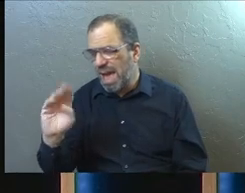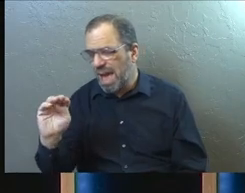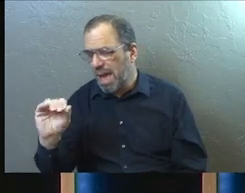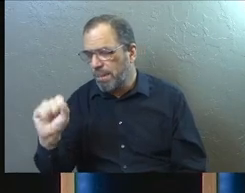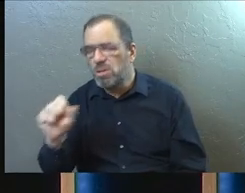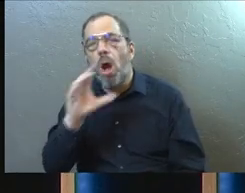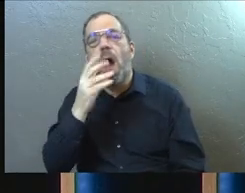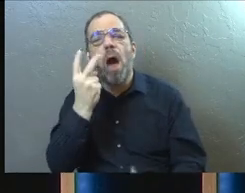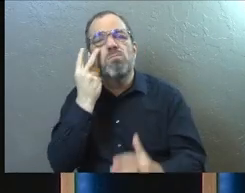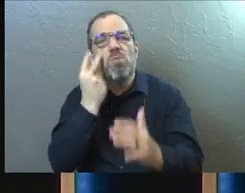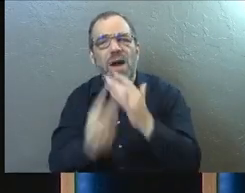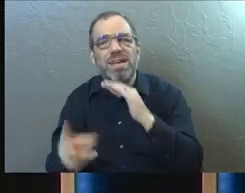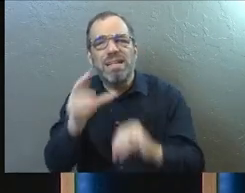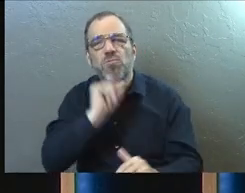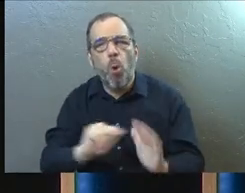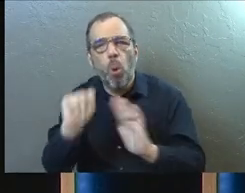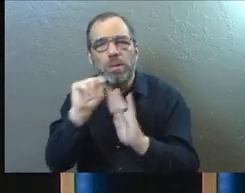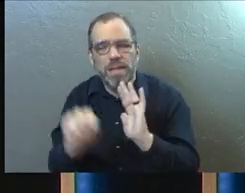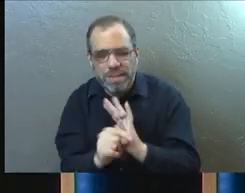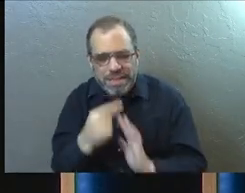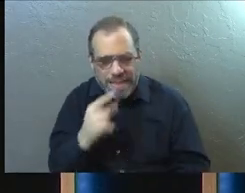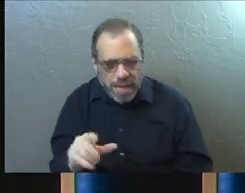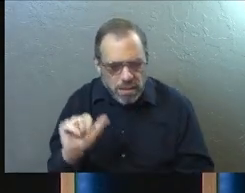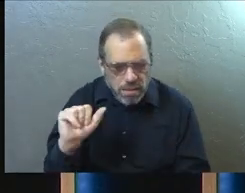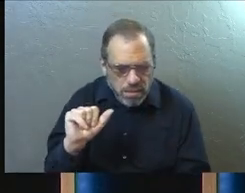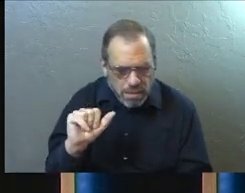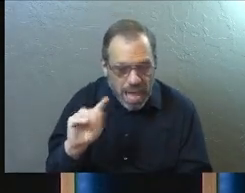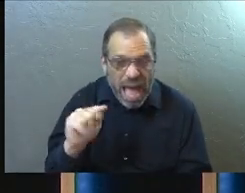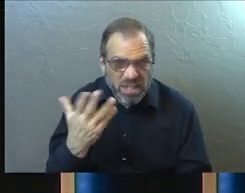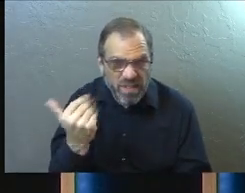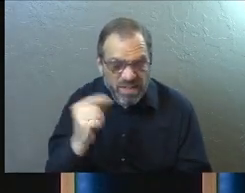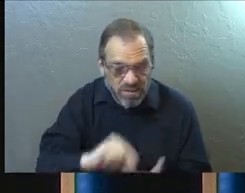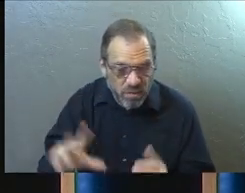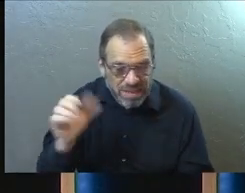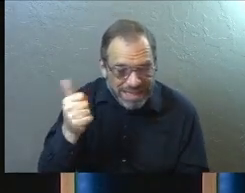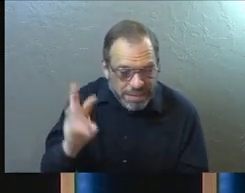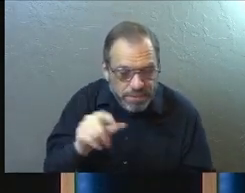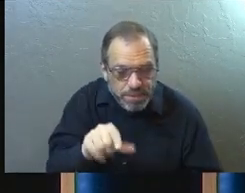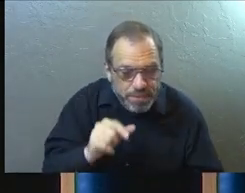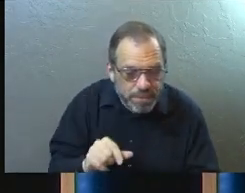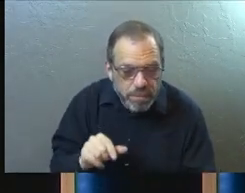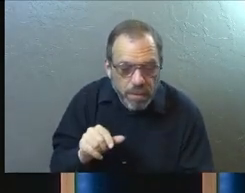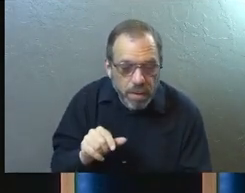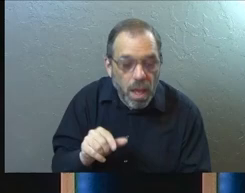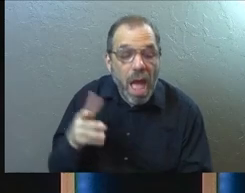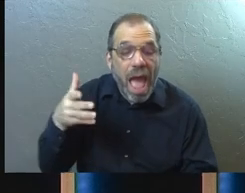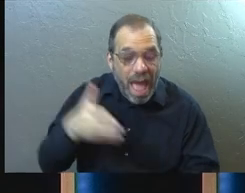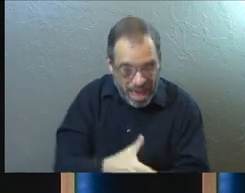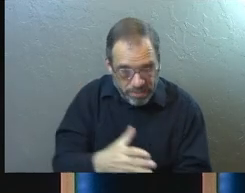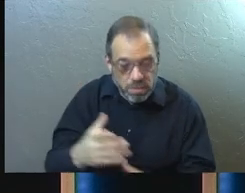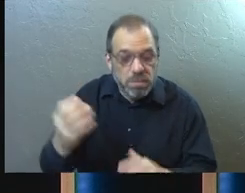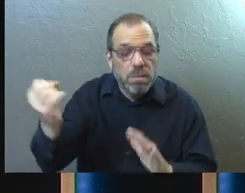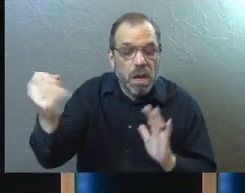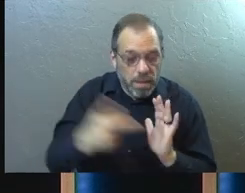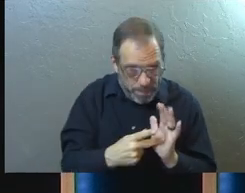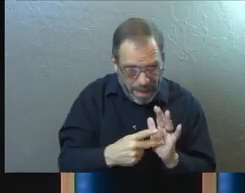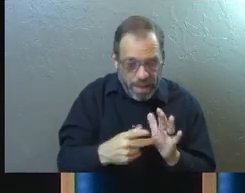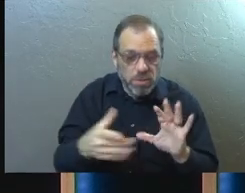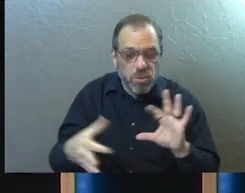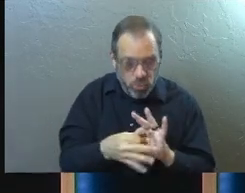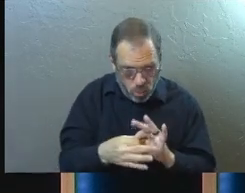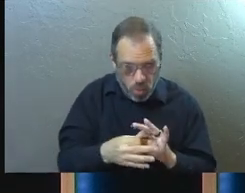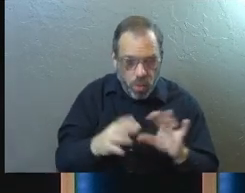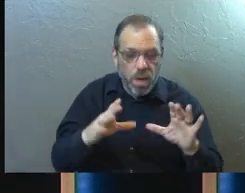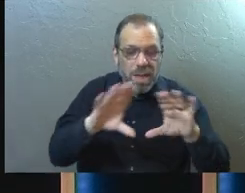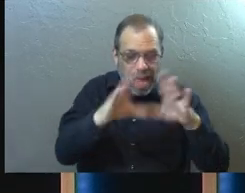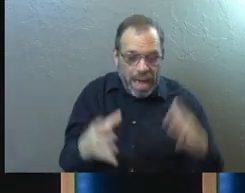which is a prophet in the Old Testament. And this is what he says in Acts 15, starting in verse 16. Afterward, I will return and restore